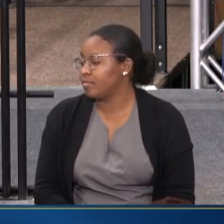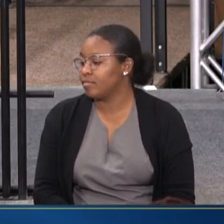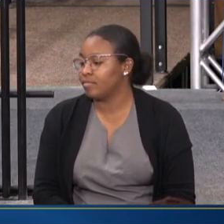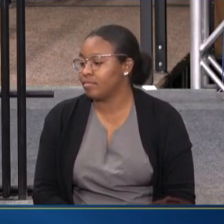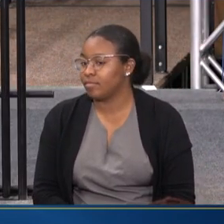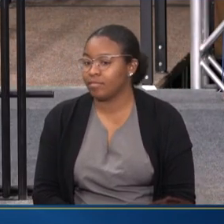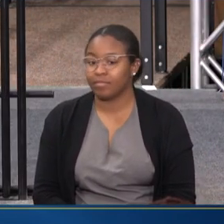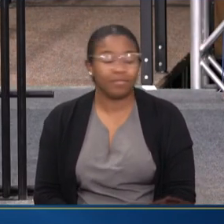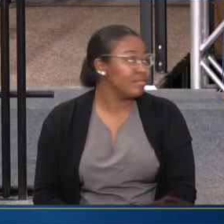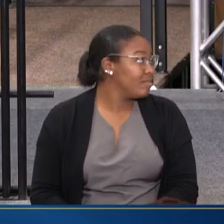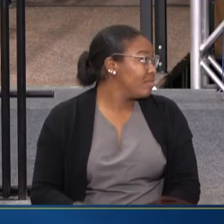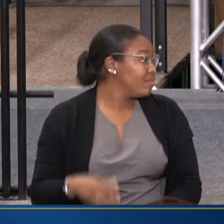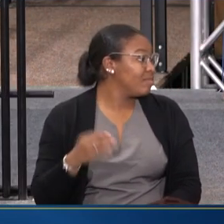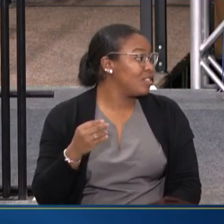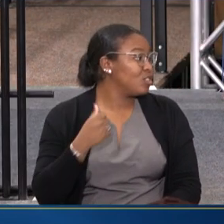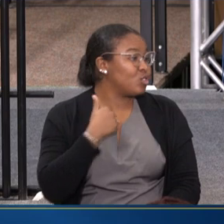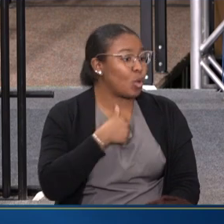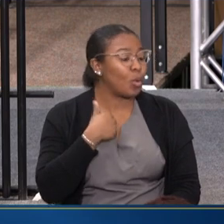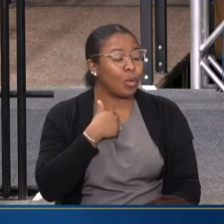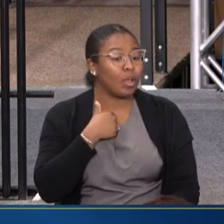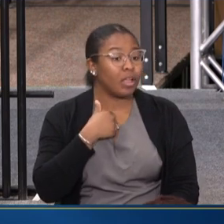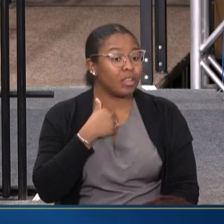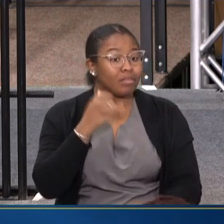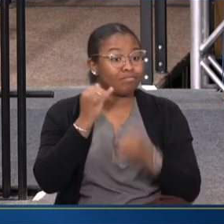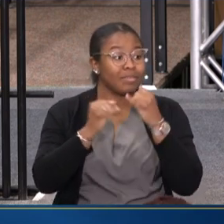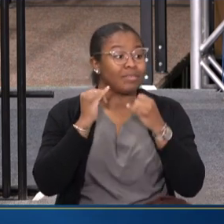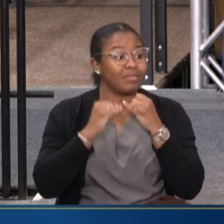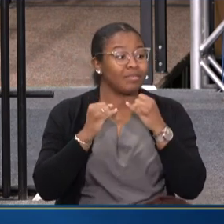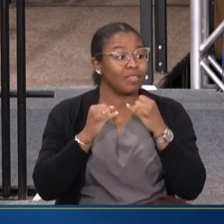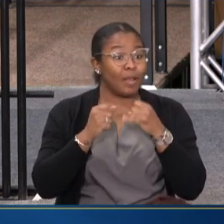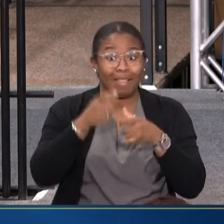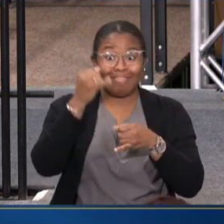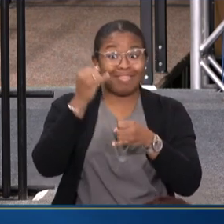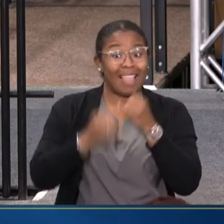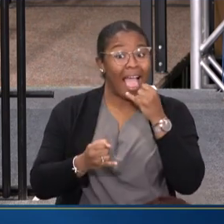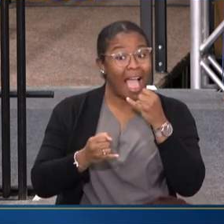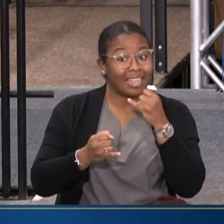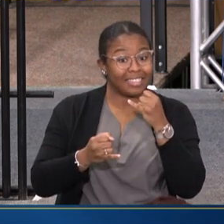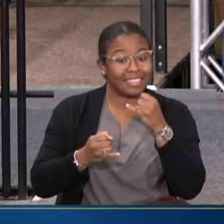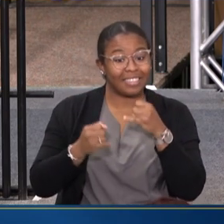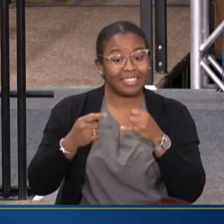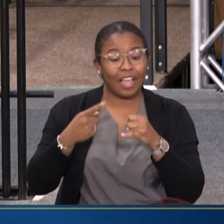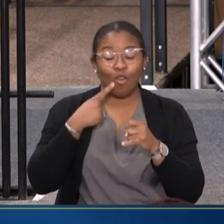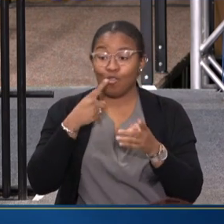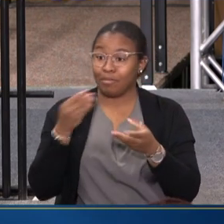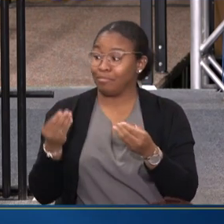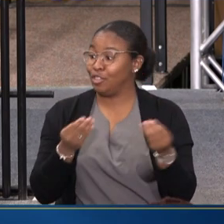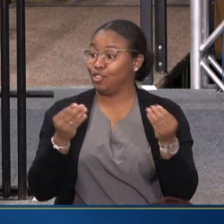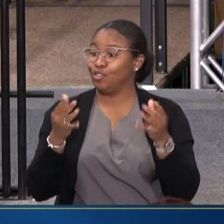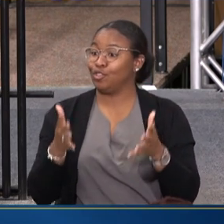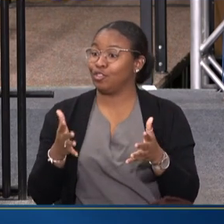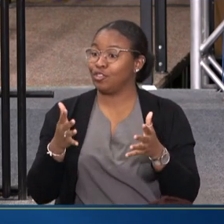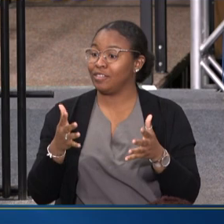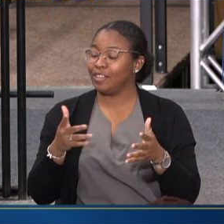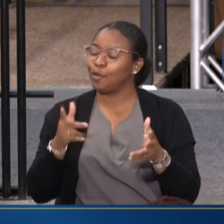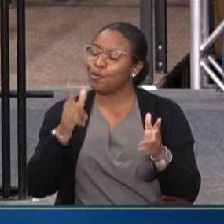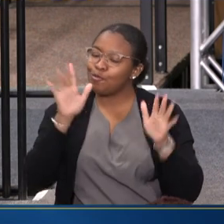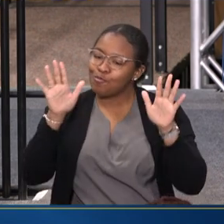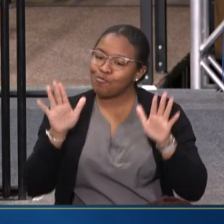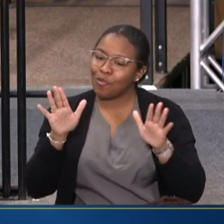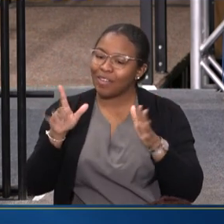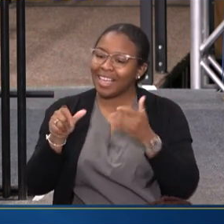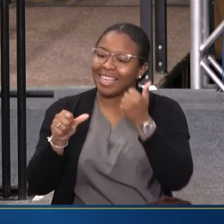AND SO SORRY, LAST BUT CERTAINLY NOT LEAST, OUR MODERATOR WILL BE THE WONDERFUL